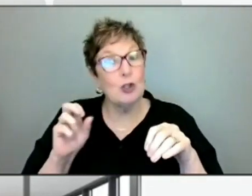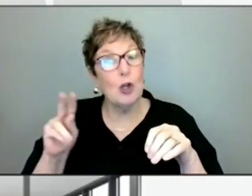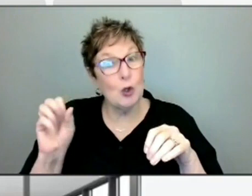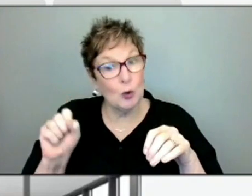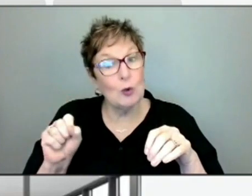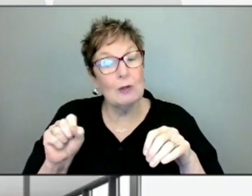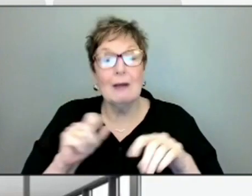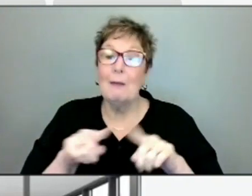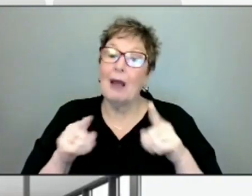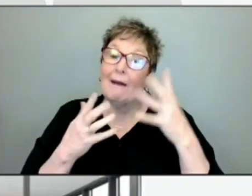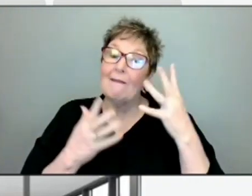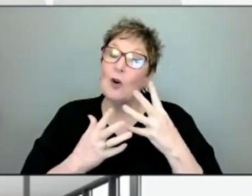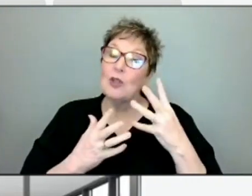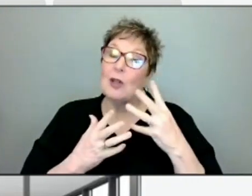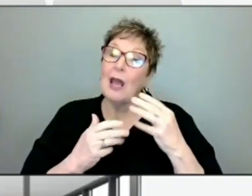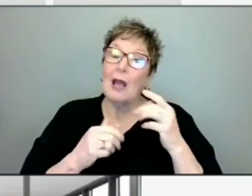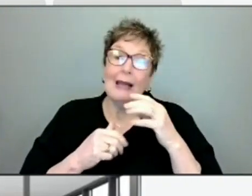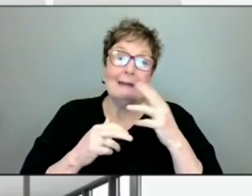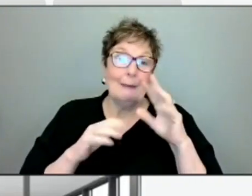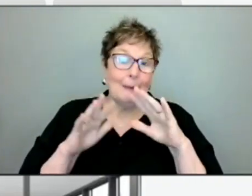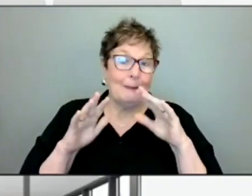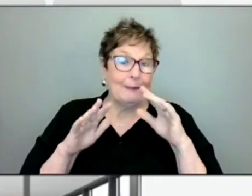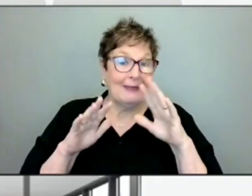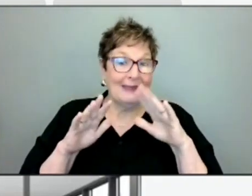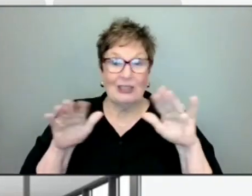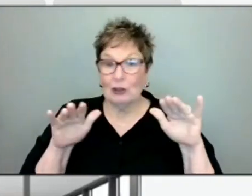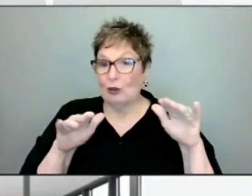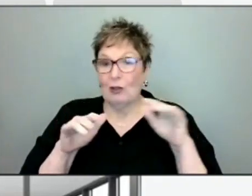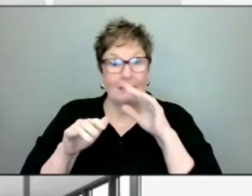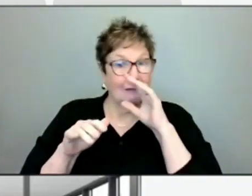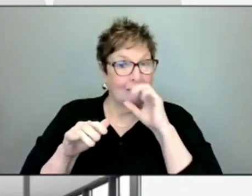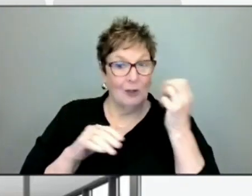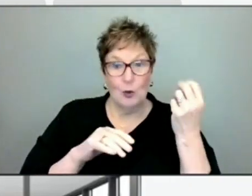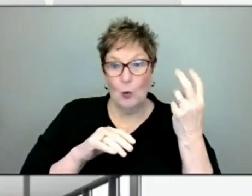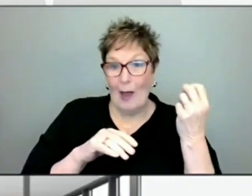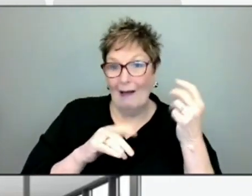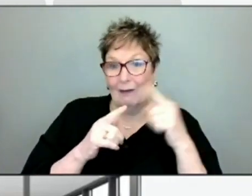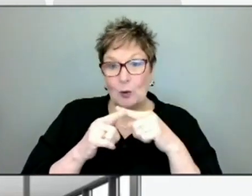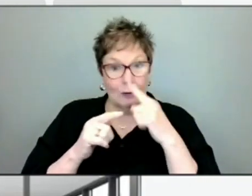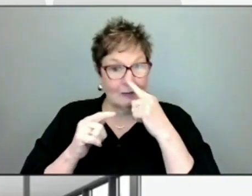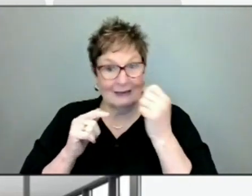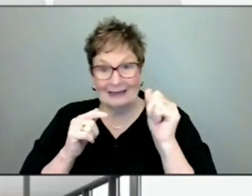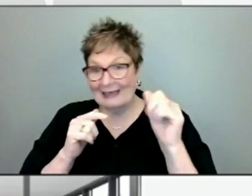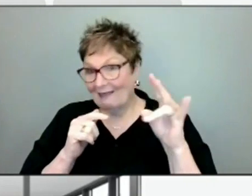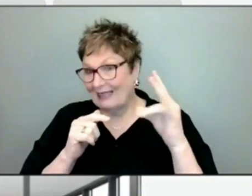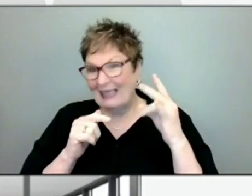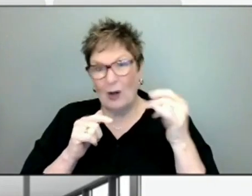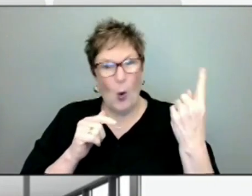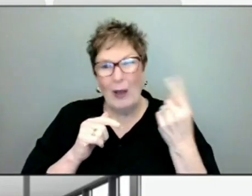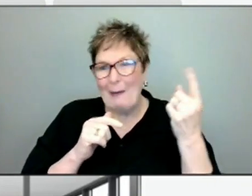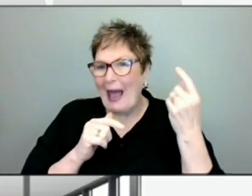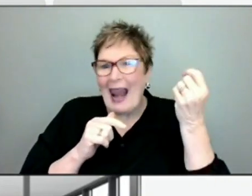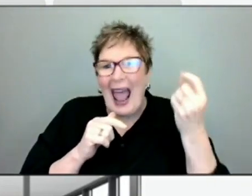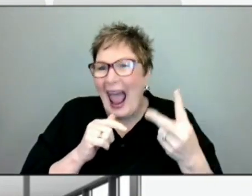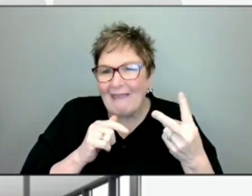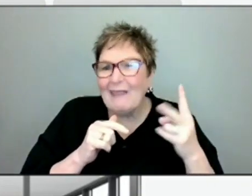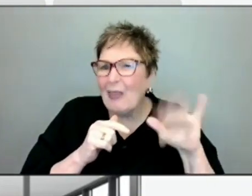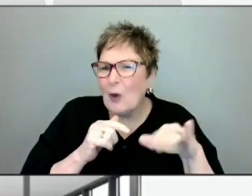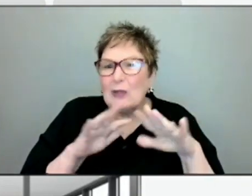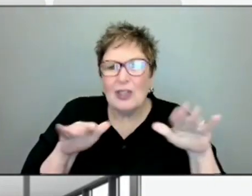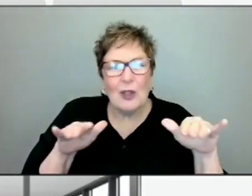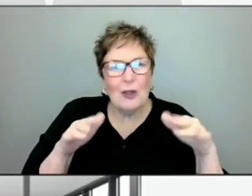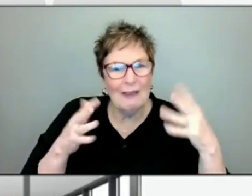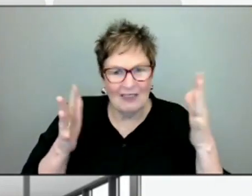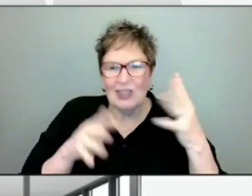Unfortunately, our 12 to 17 year olds are only a little over halfway vaccinated. So we know we've got room to work there